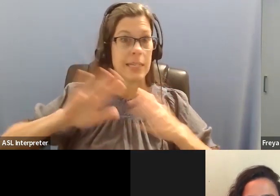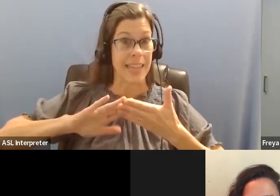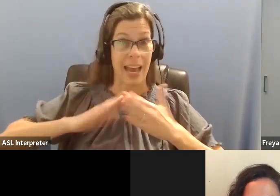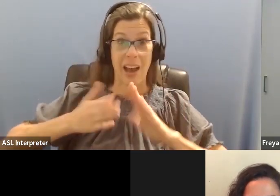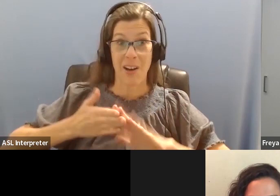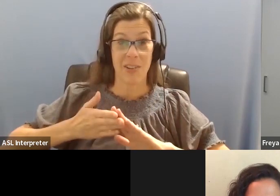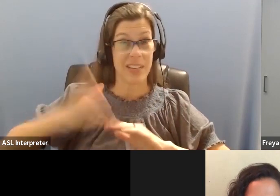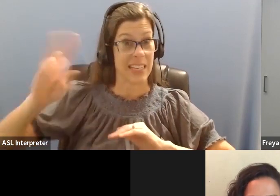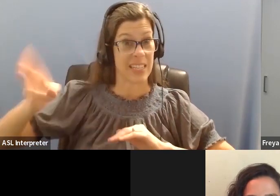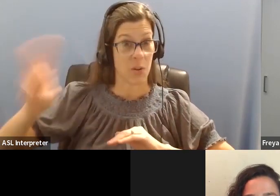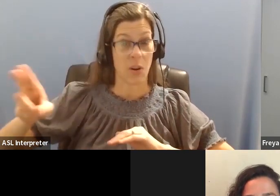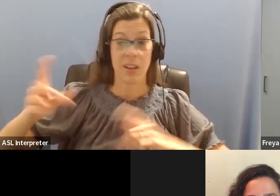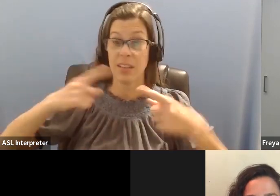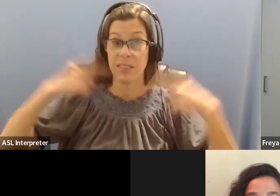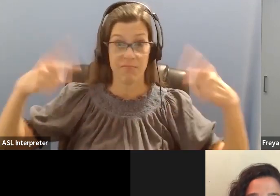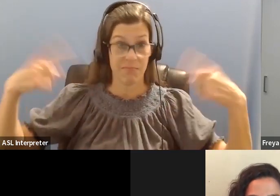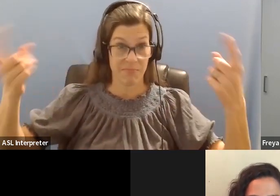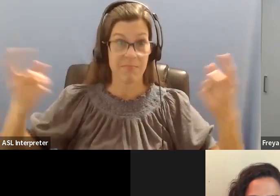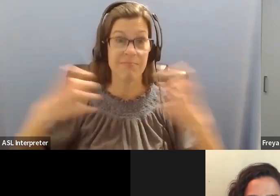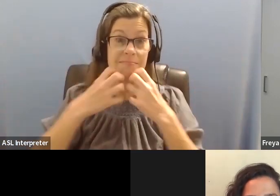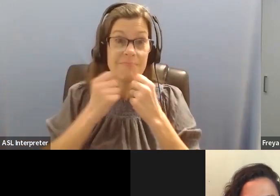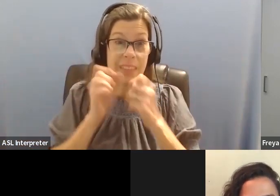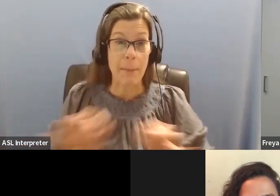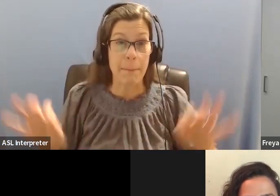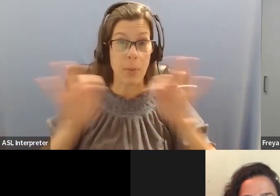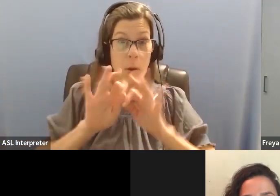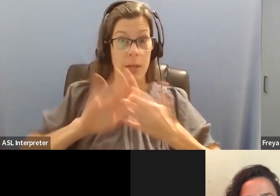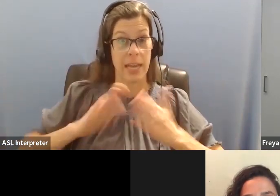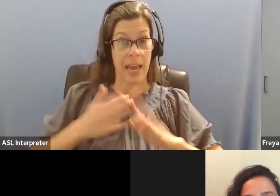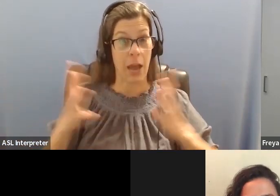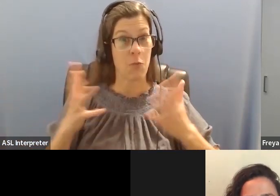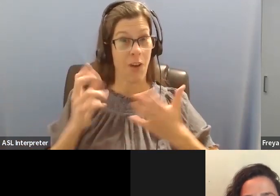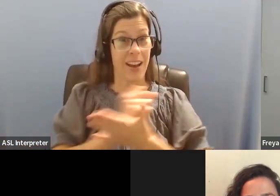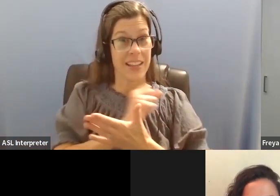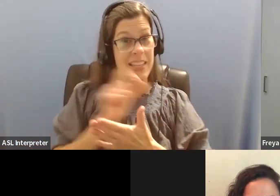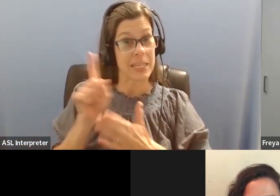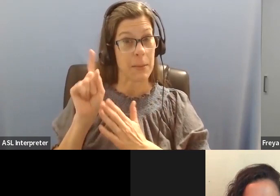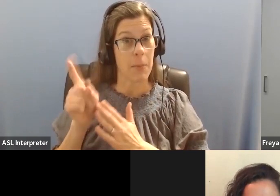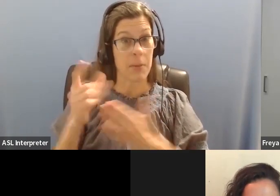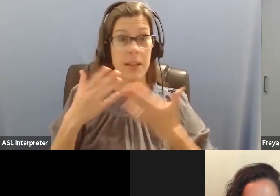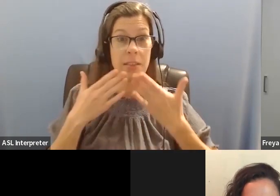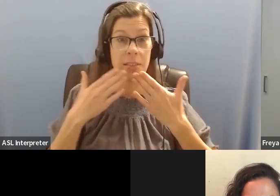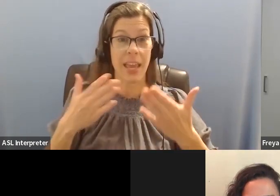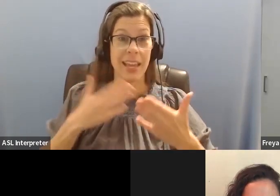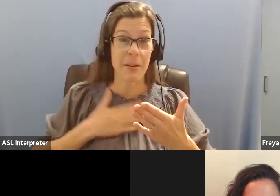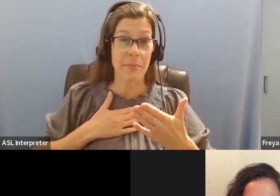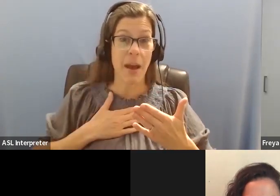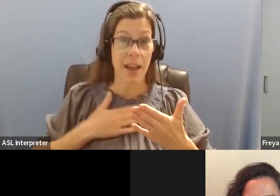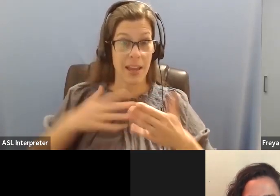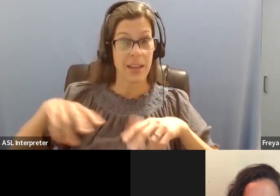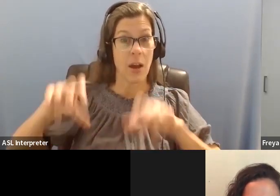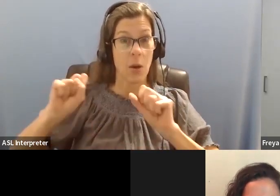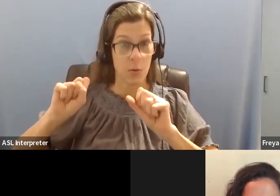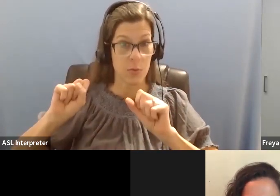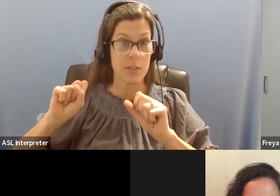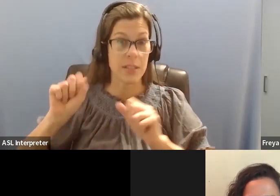for us. And I would like to use this moment, too, to thank my hosts on this land and my tutors.